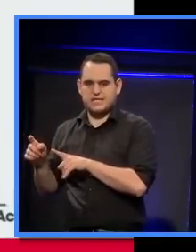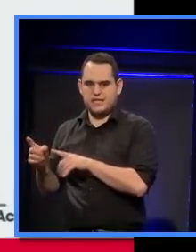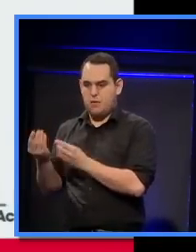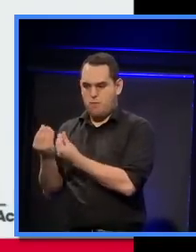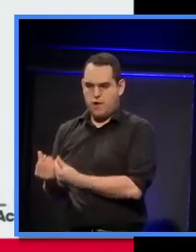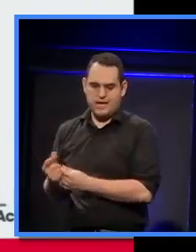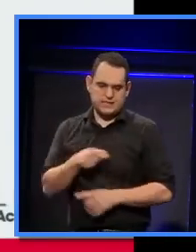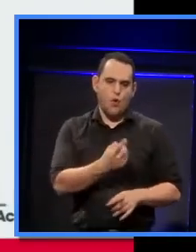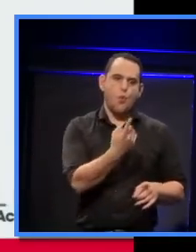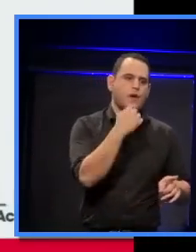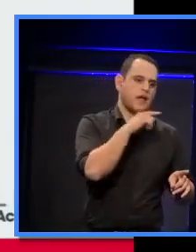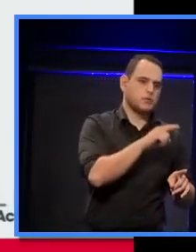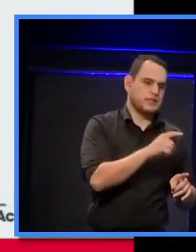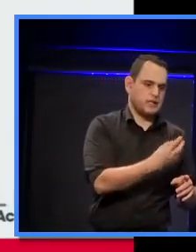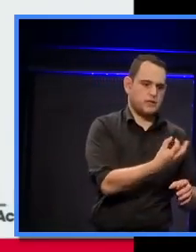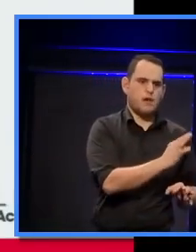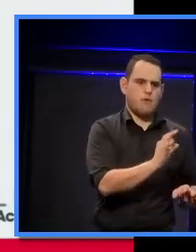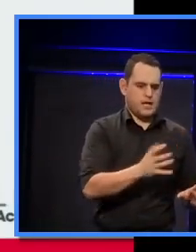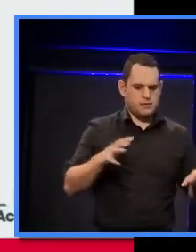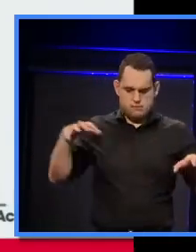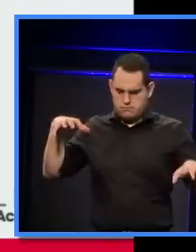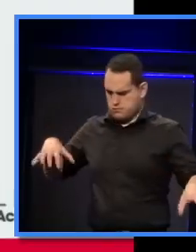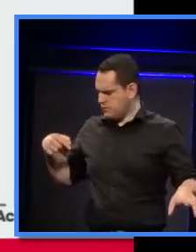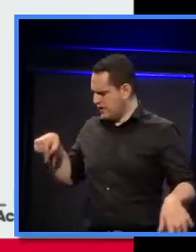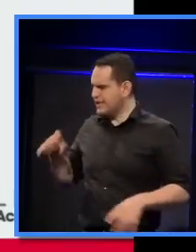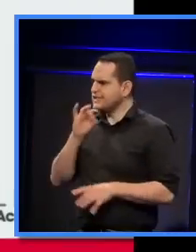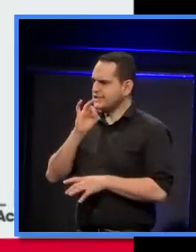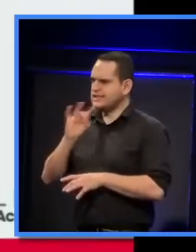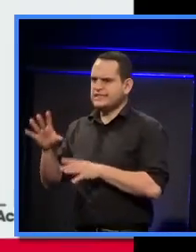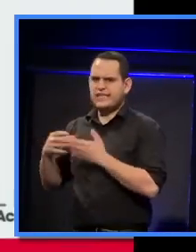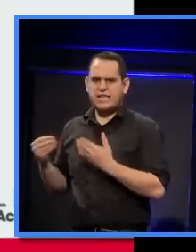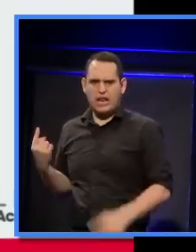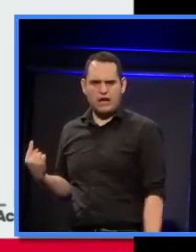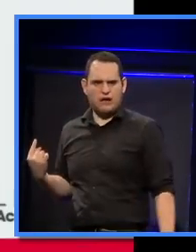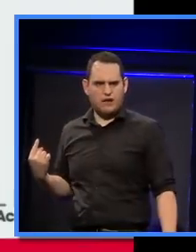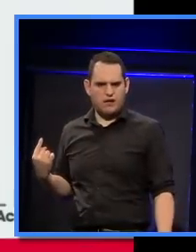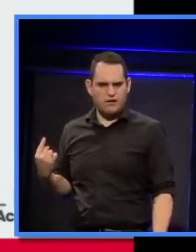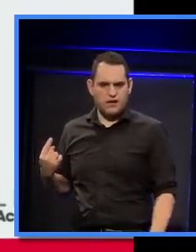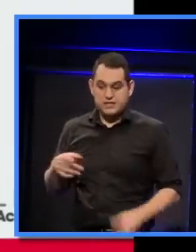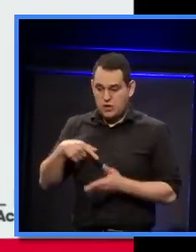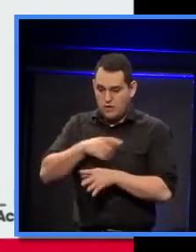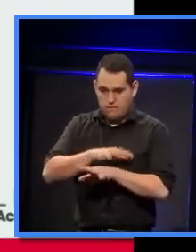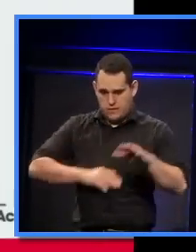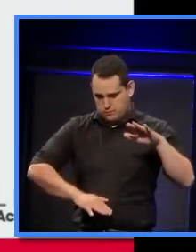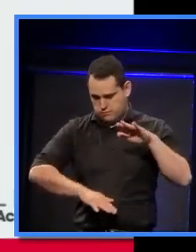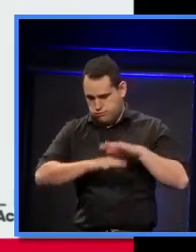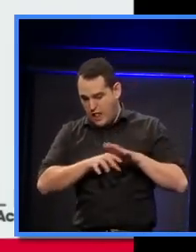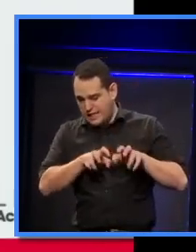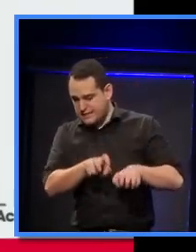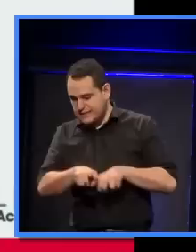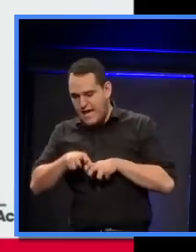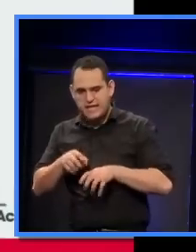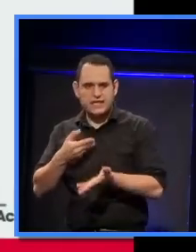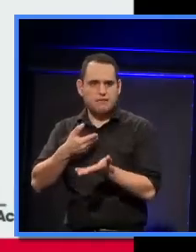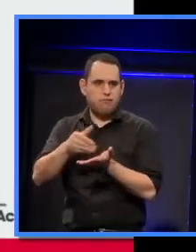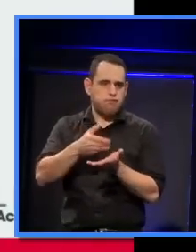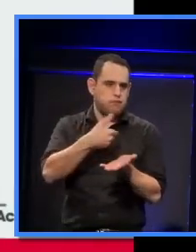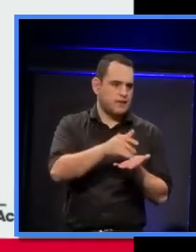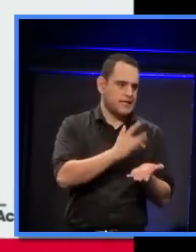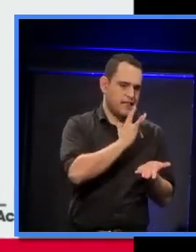through it. But they have these $10 seats available. So, they sell months and months ahead.